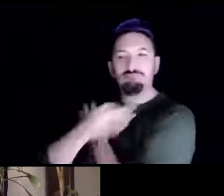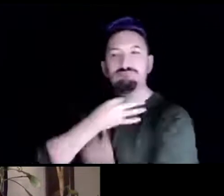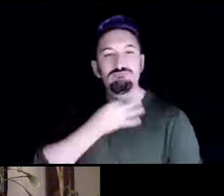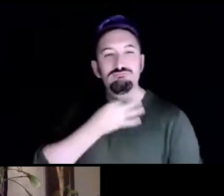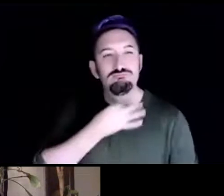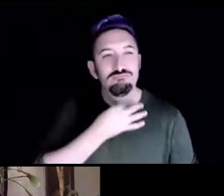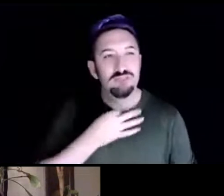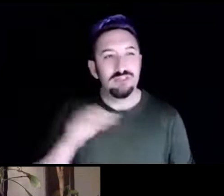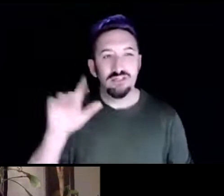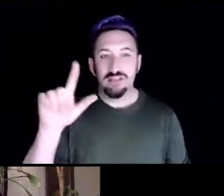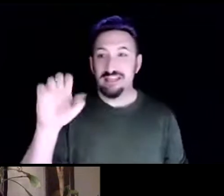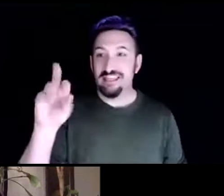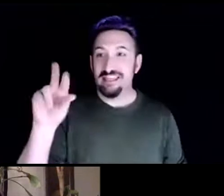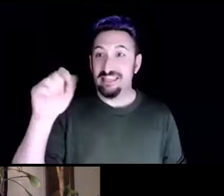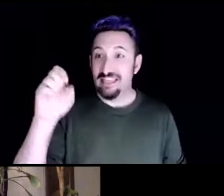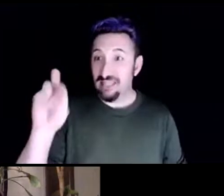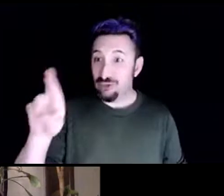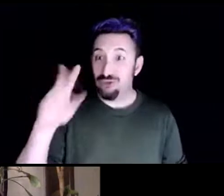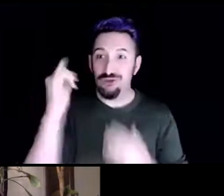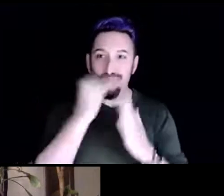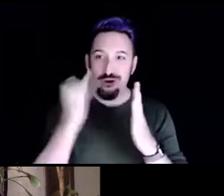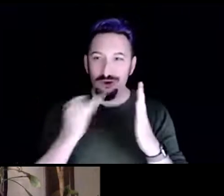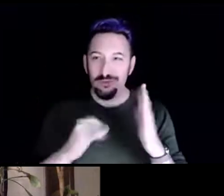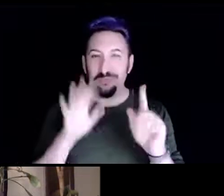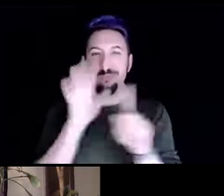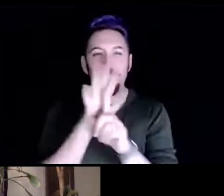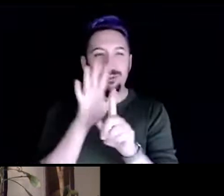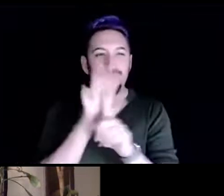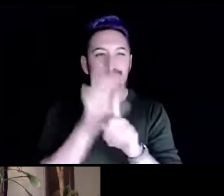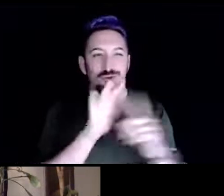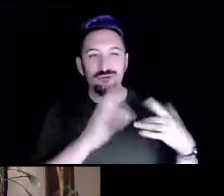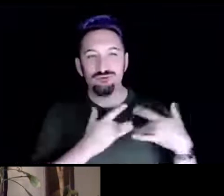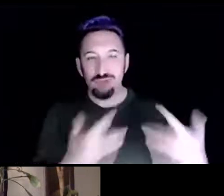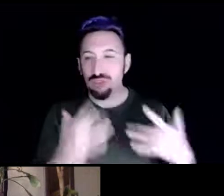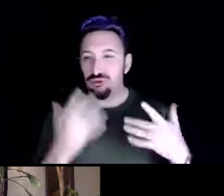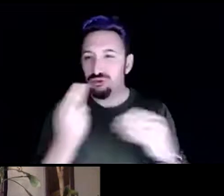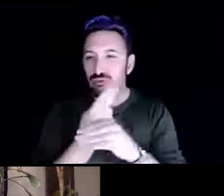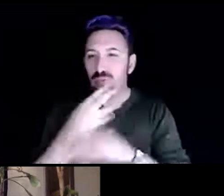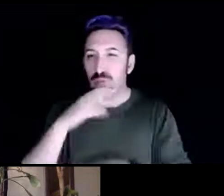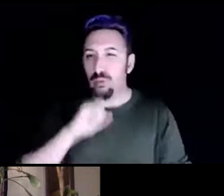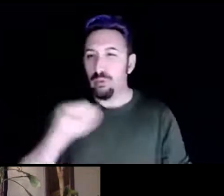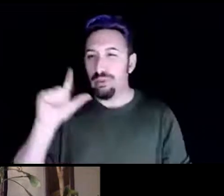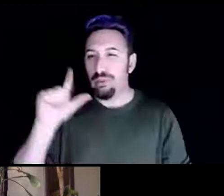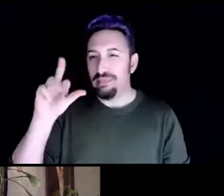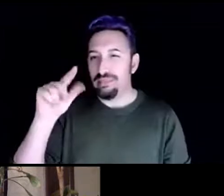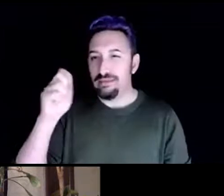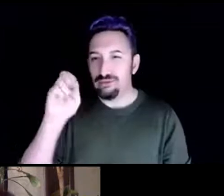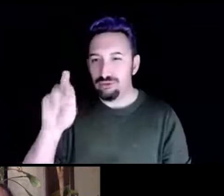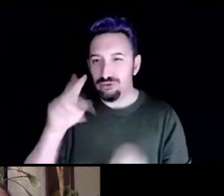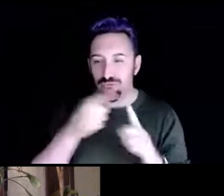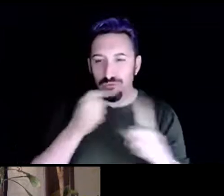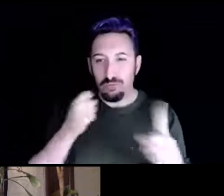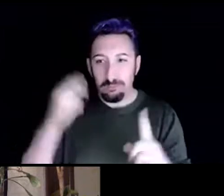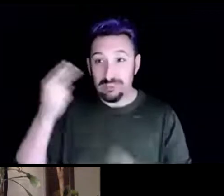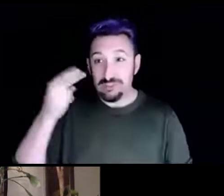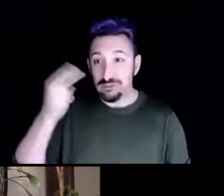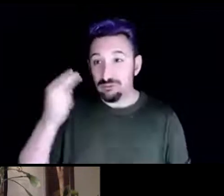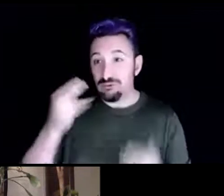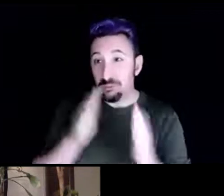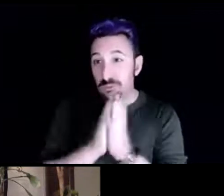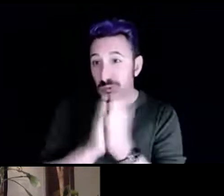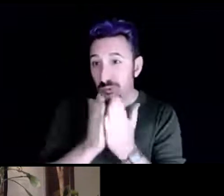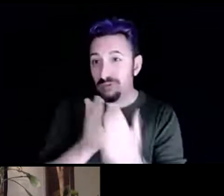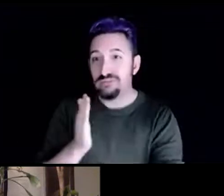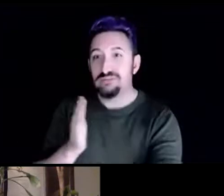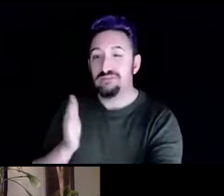trend where oftentimes they use like old ledger from history books and then they create